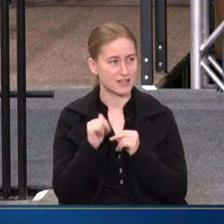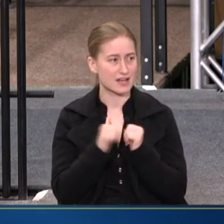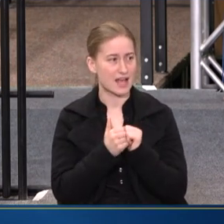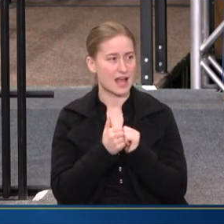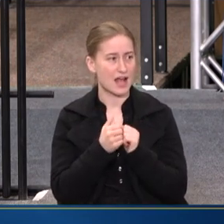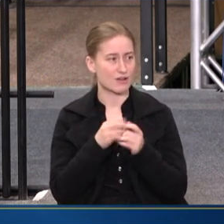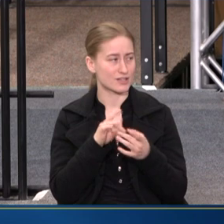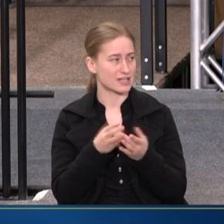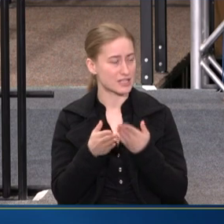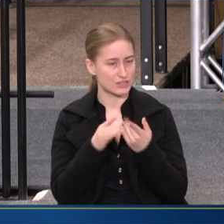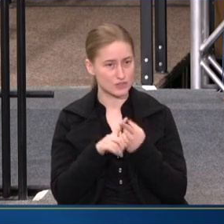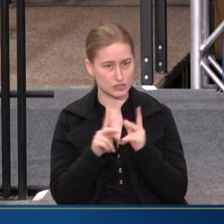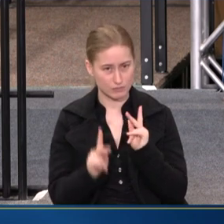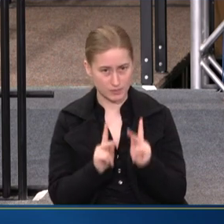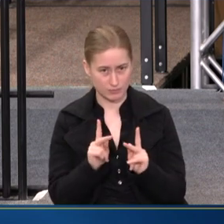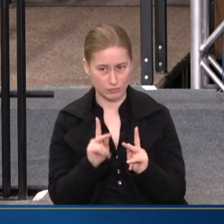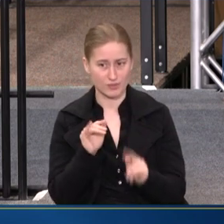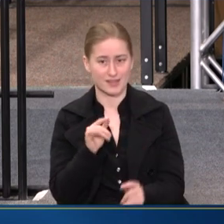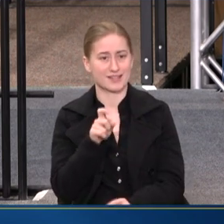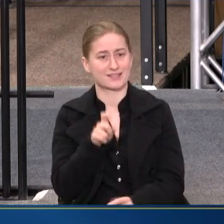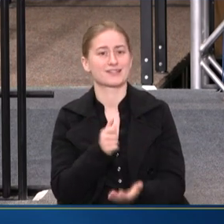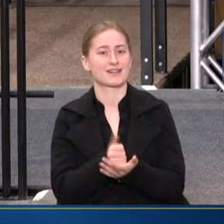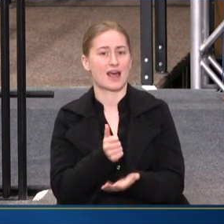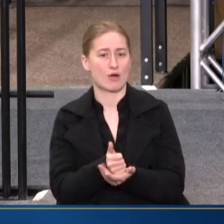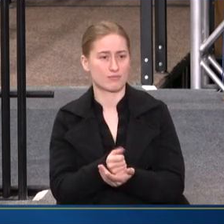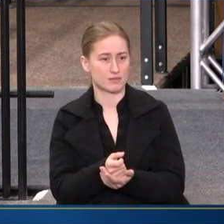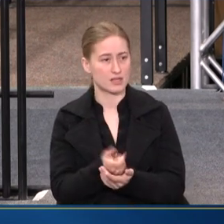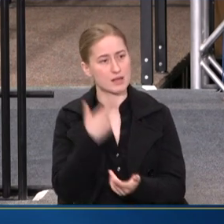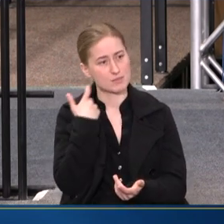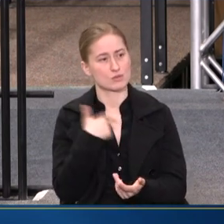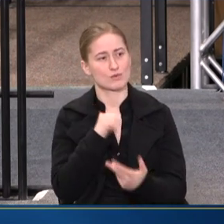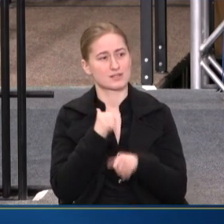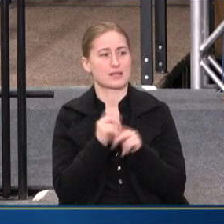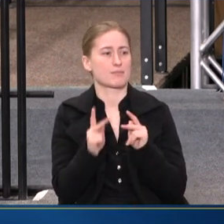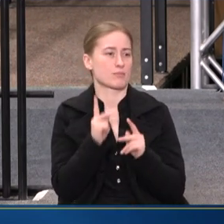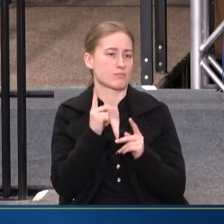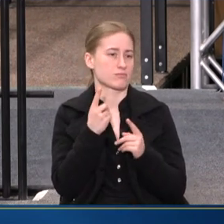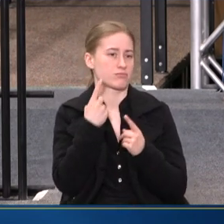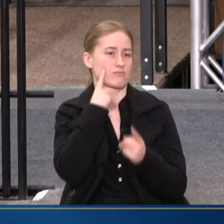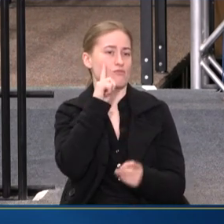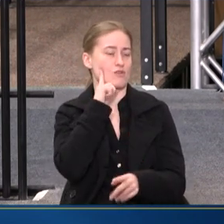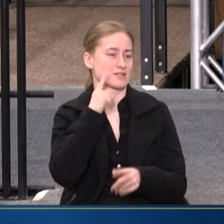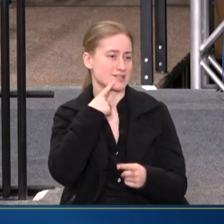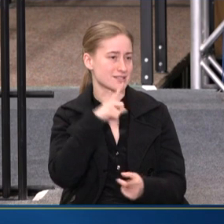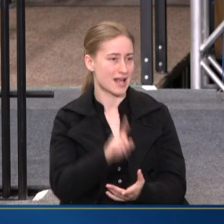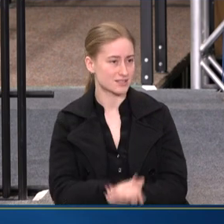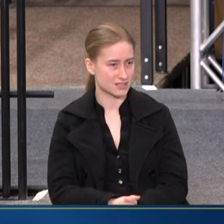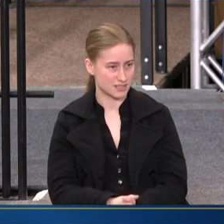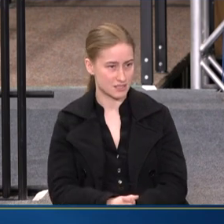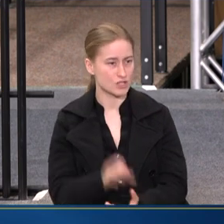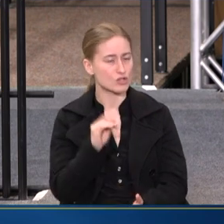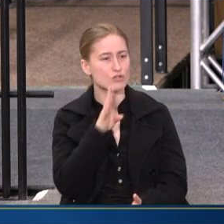connect services to folks that need the help, right? Because we want to set people up for success, I think, so talk to us a little bit about that.